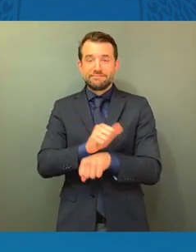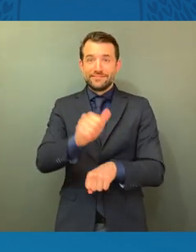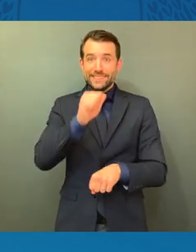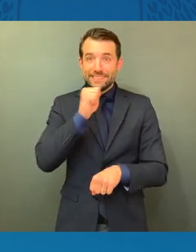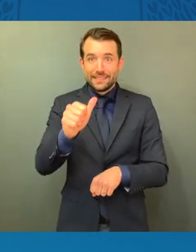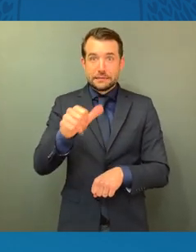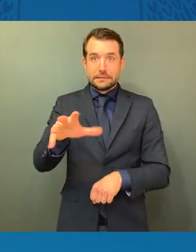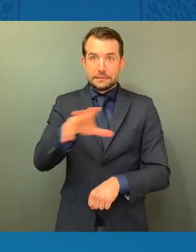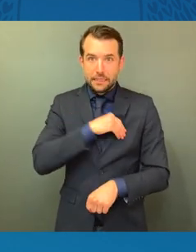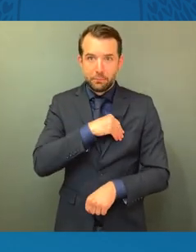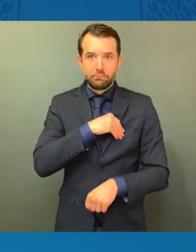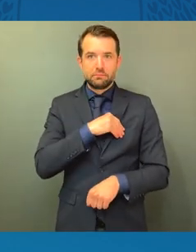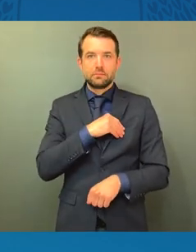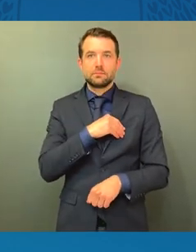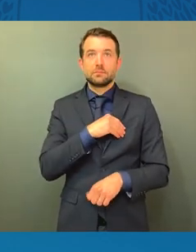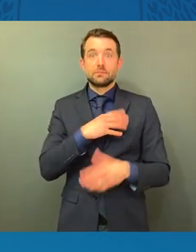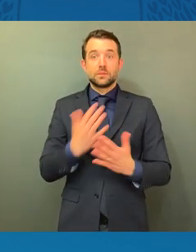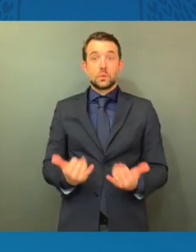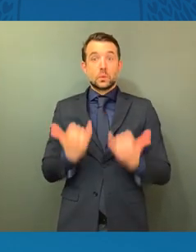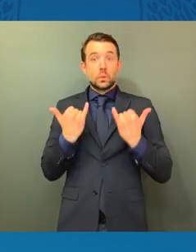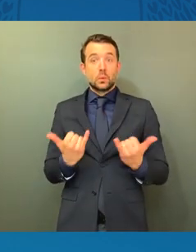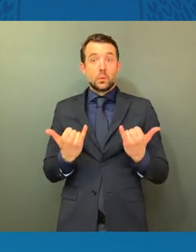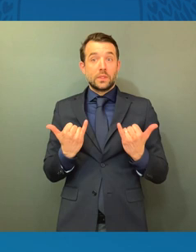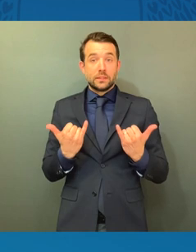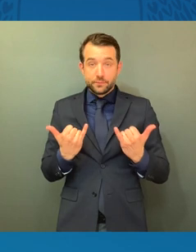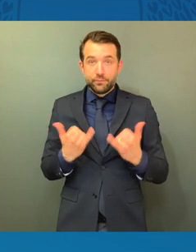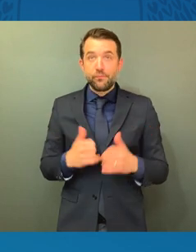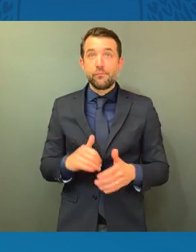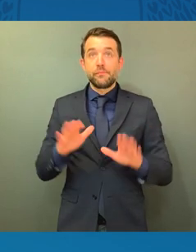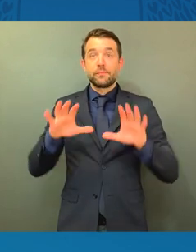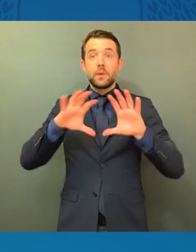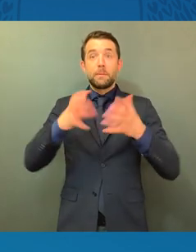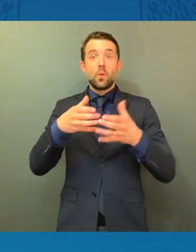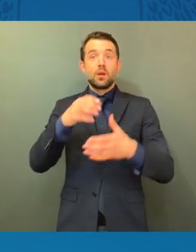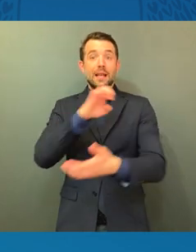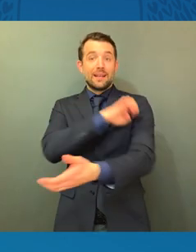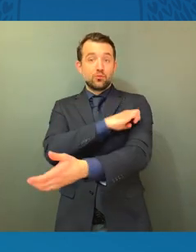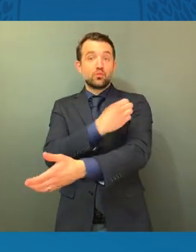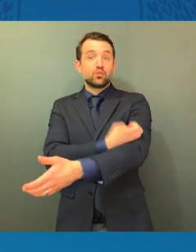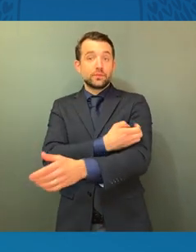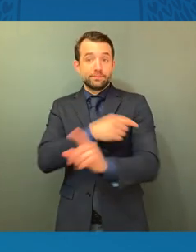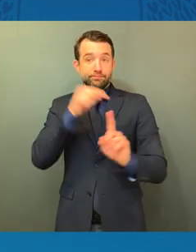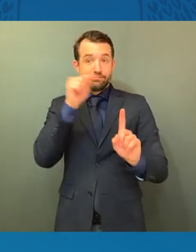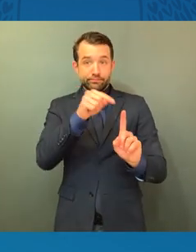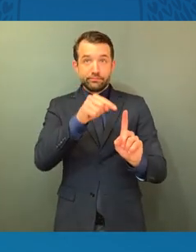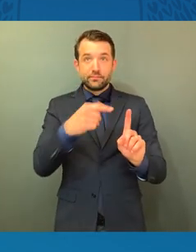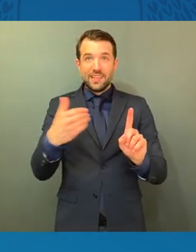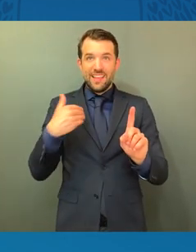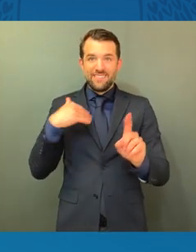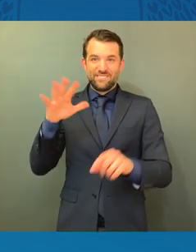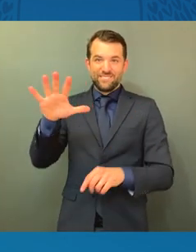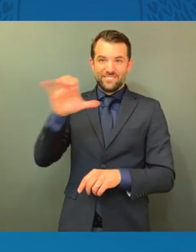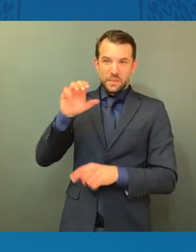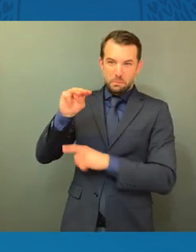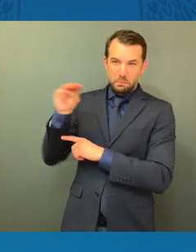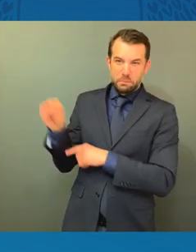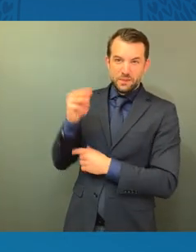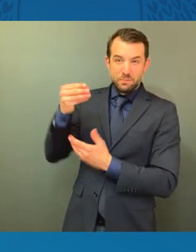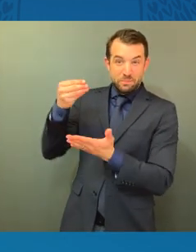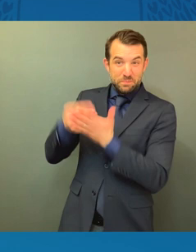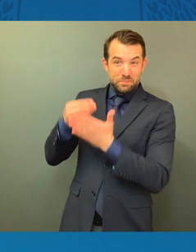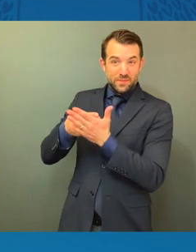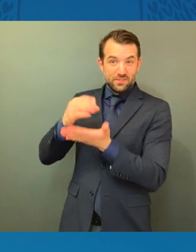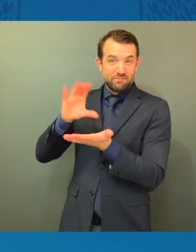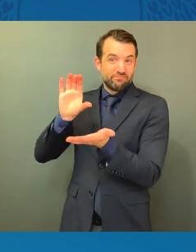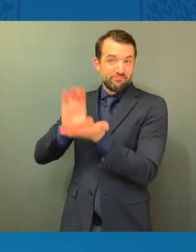Today, the Department of Energy, therefore, is launching a $500 million grant program, funded by the